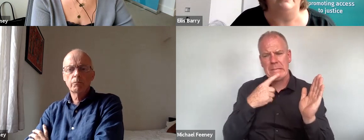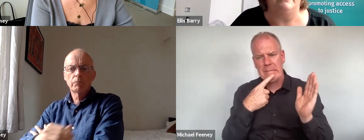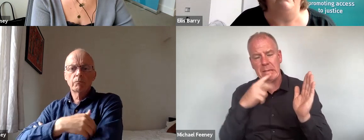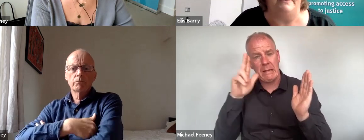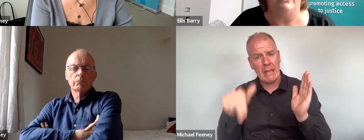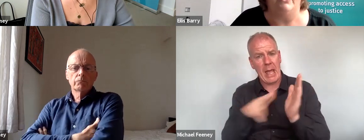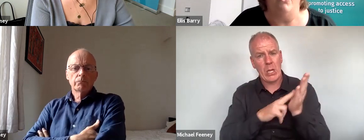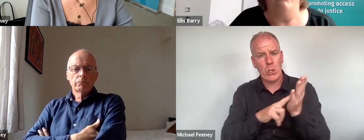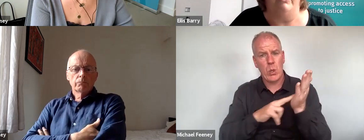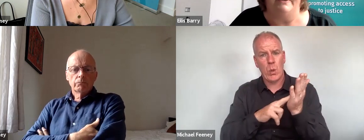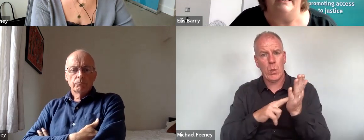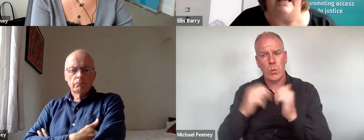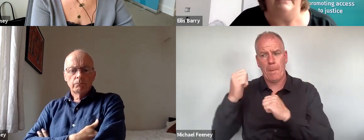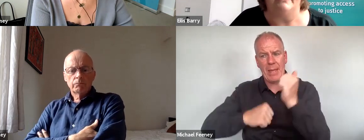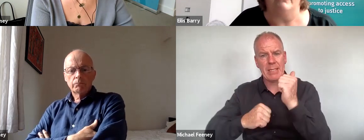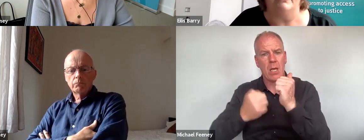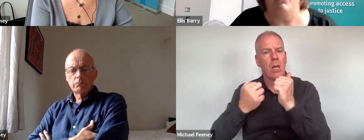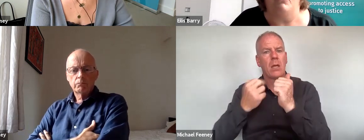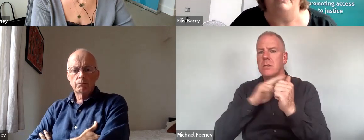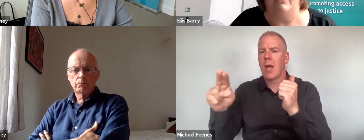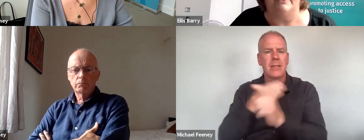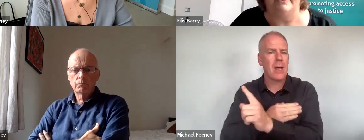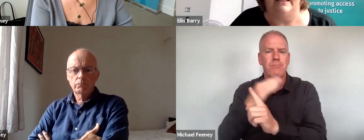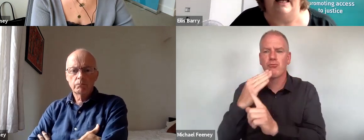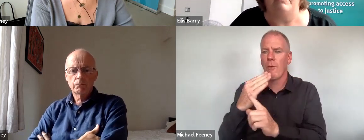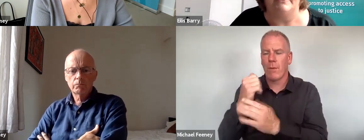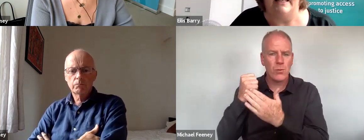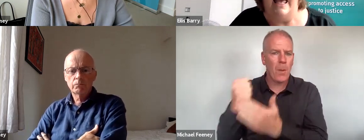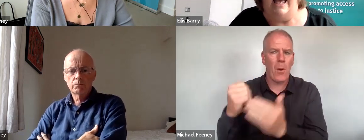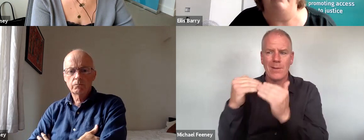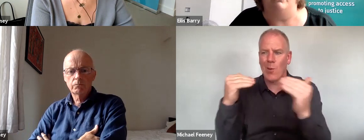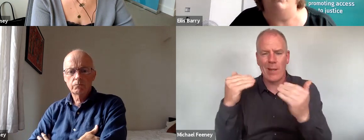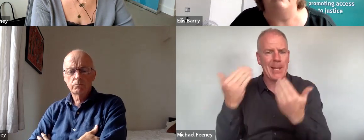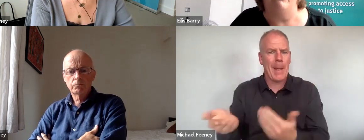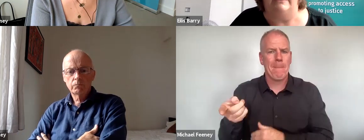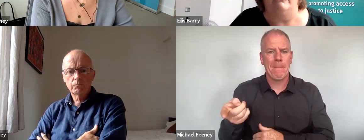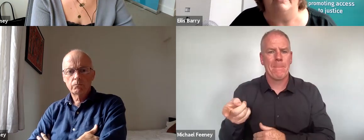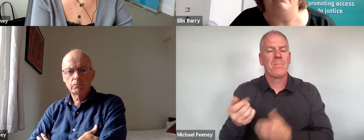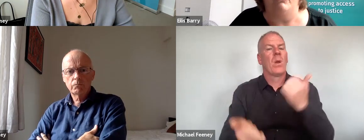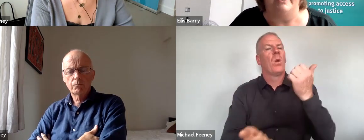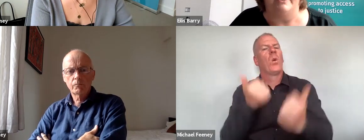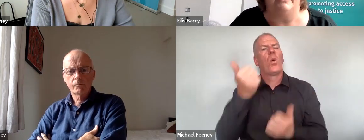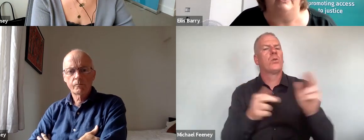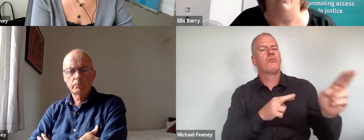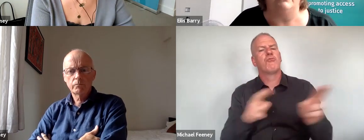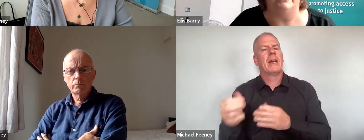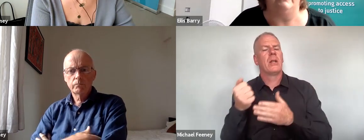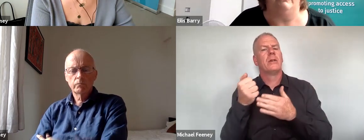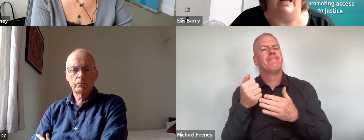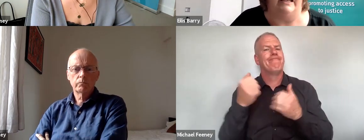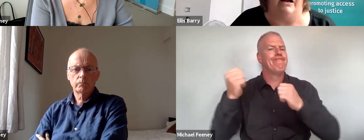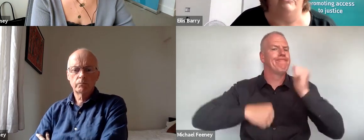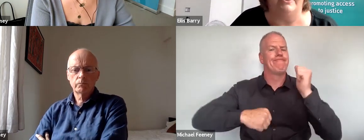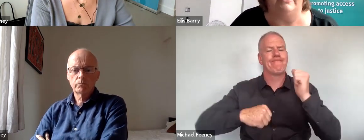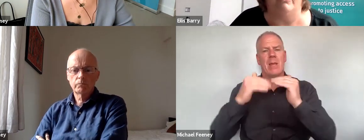can be used to defeat rather than enhance or support equality claims. The courts have regularly subordinated the equality